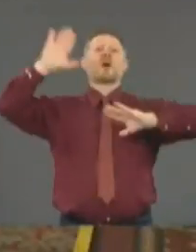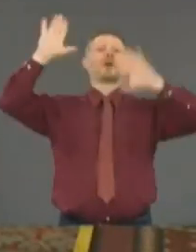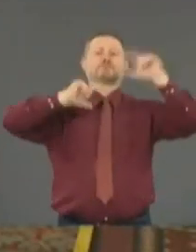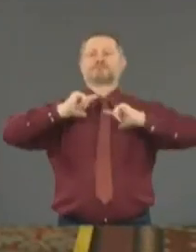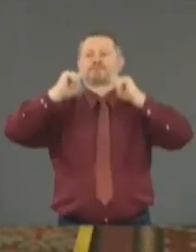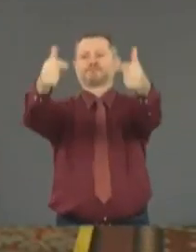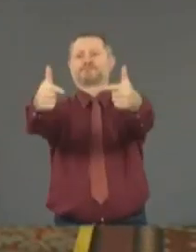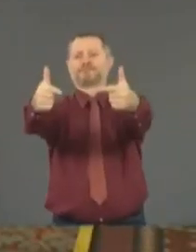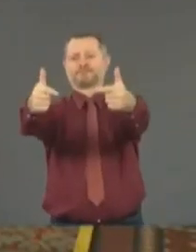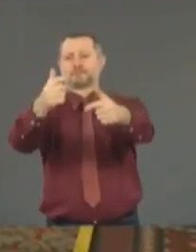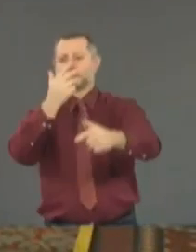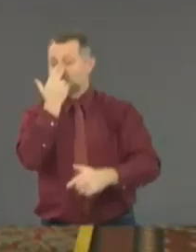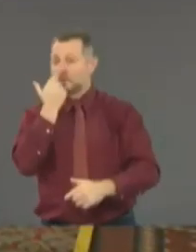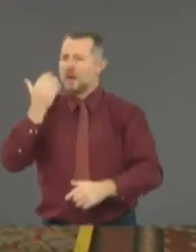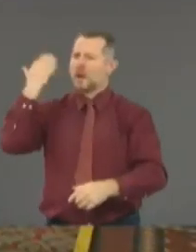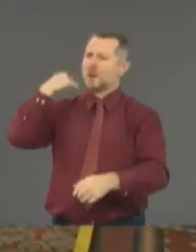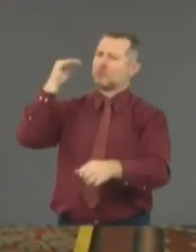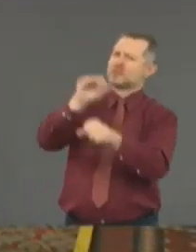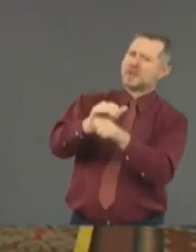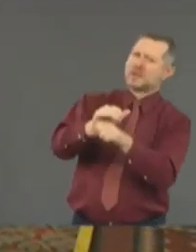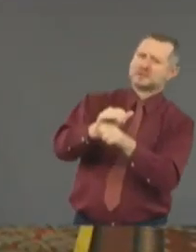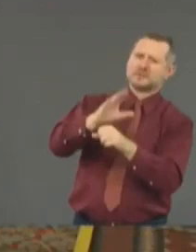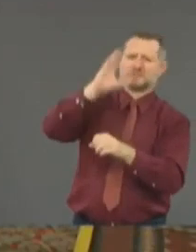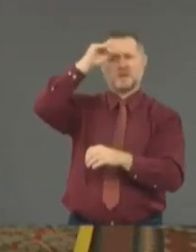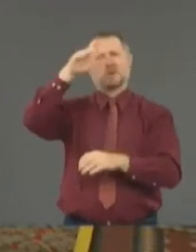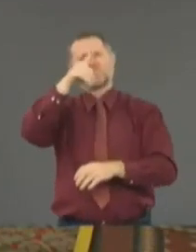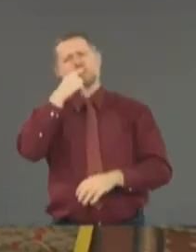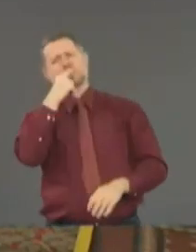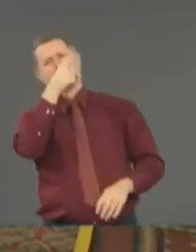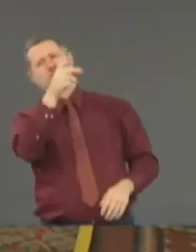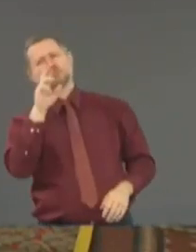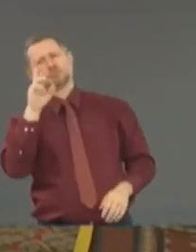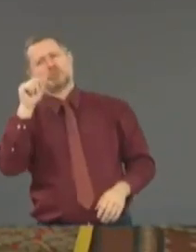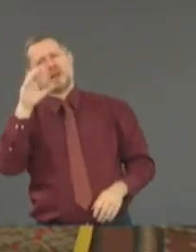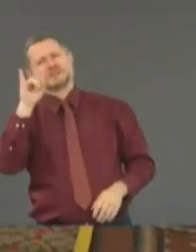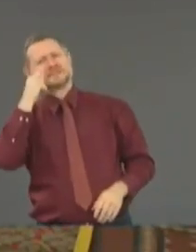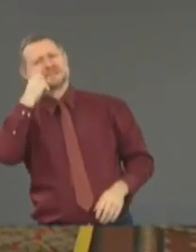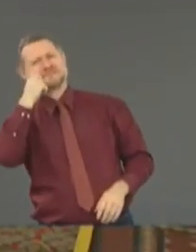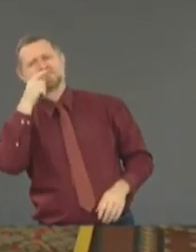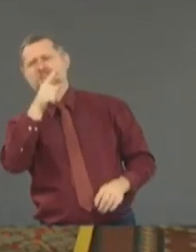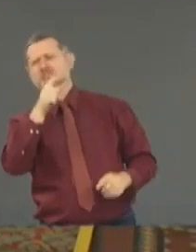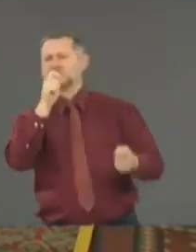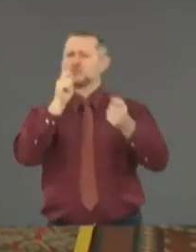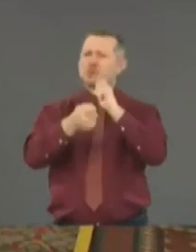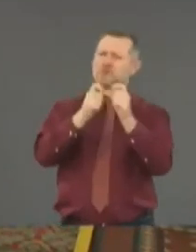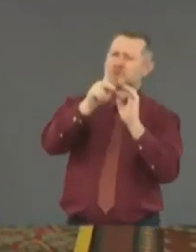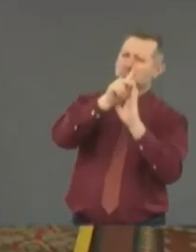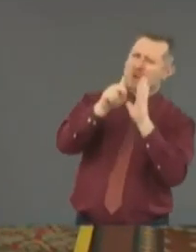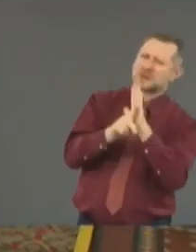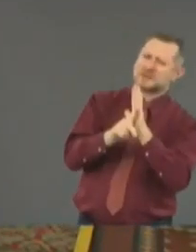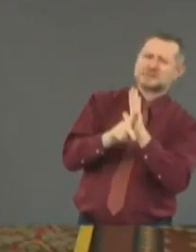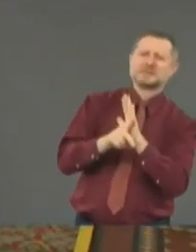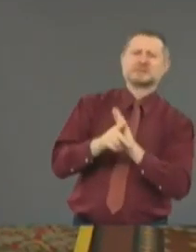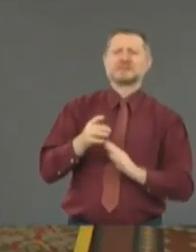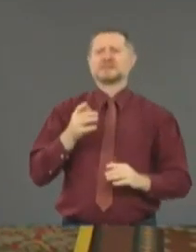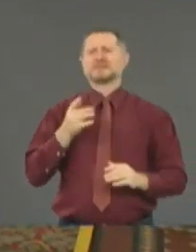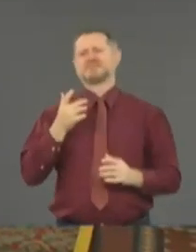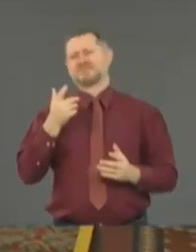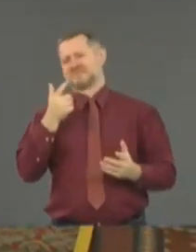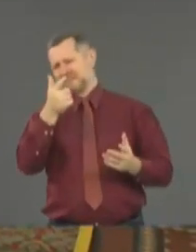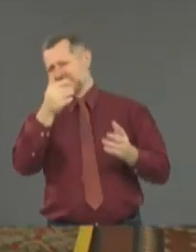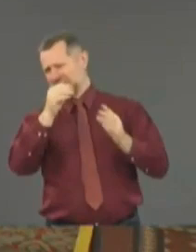all saw videos of New York City. ...racism and changing policy and overall having more honest conversation about race.